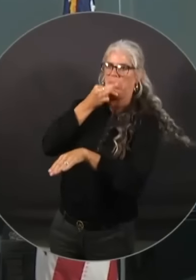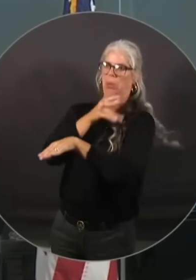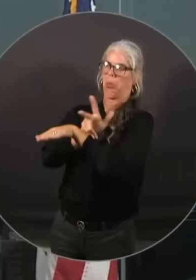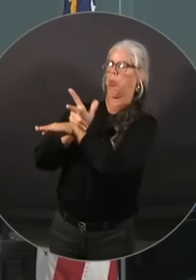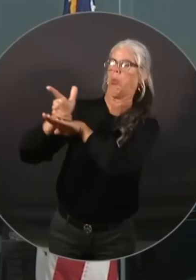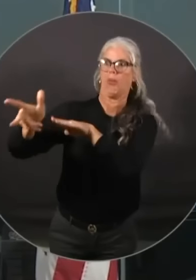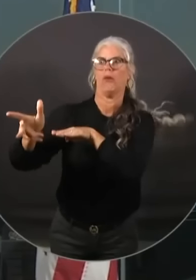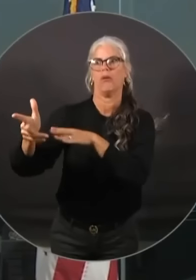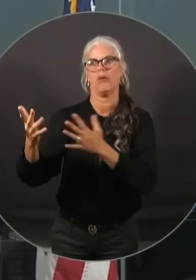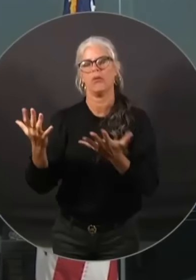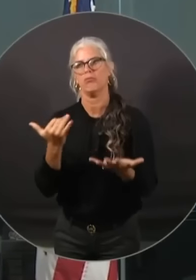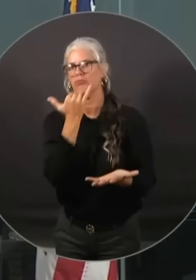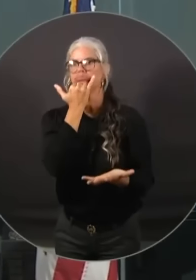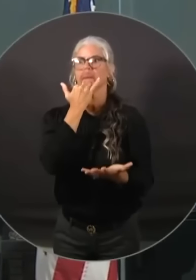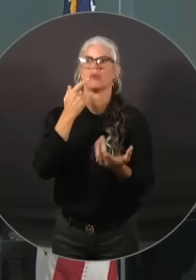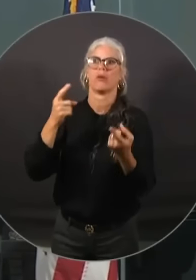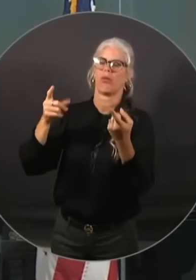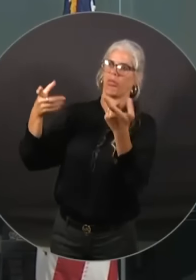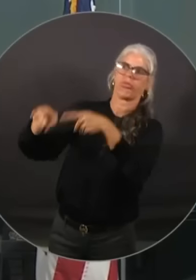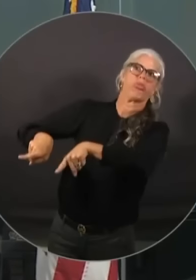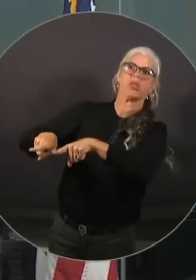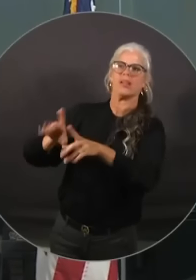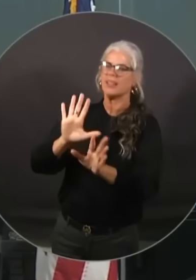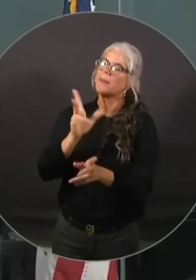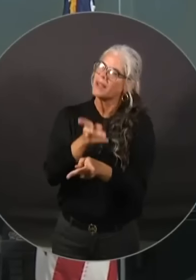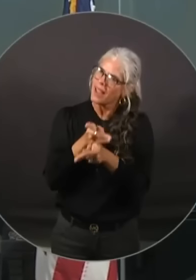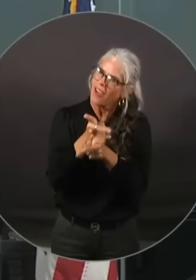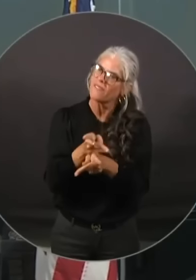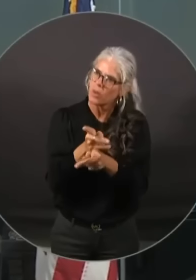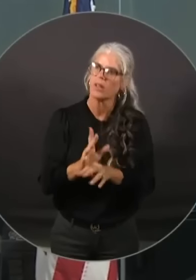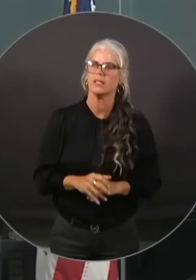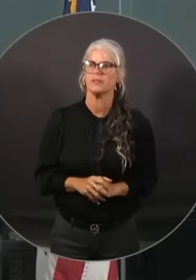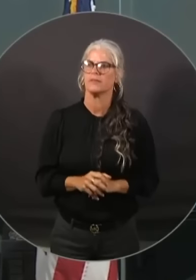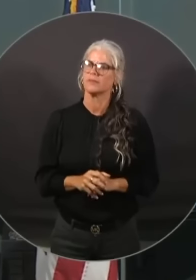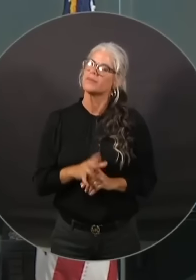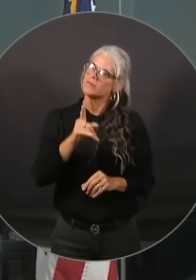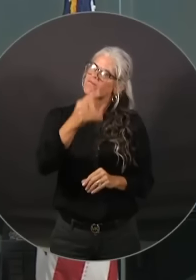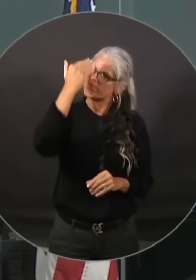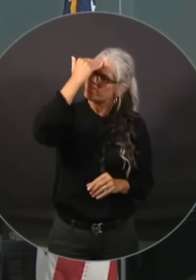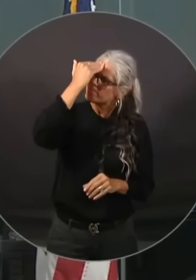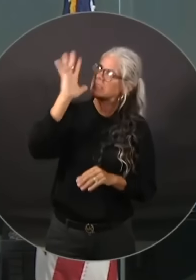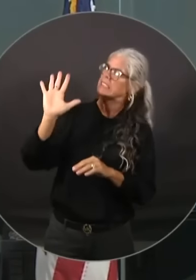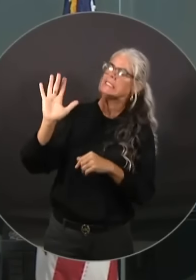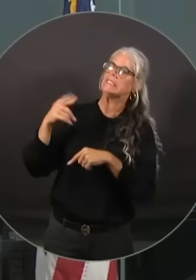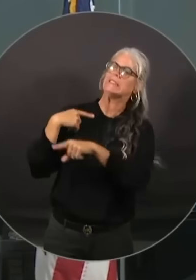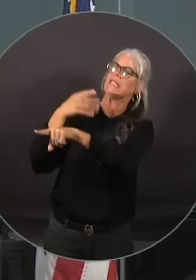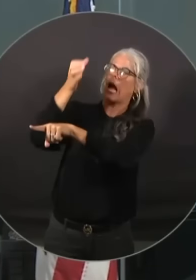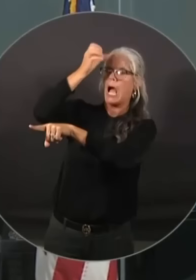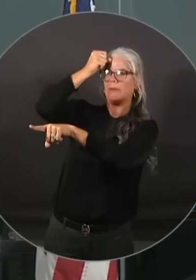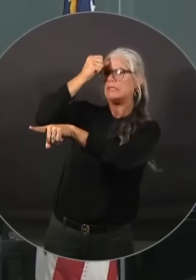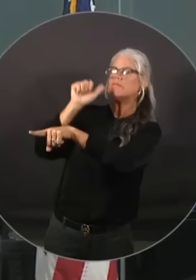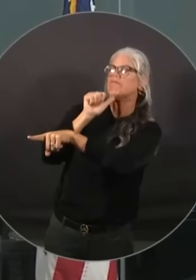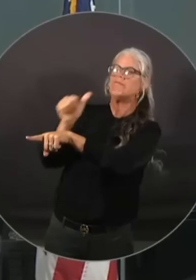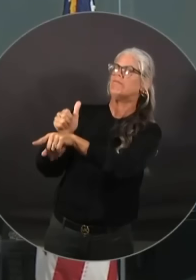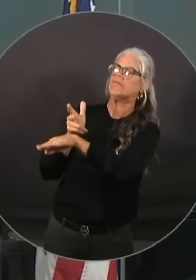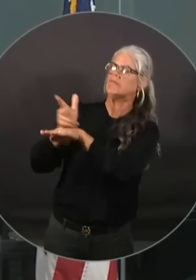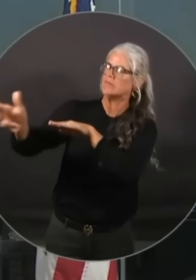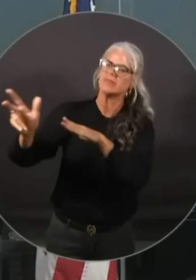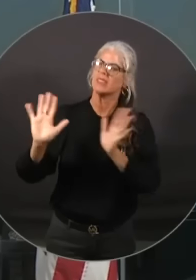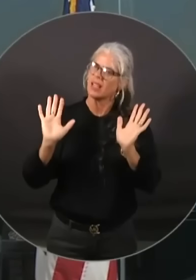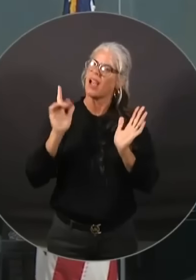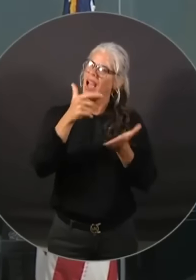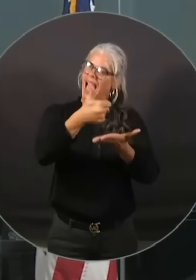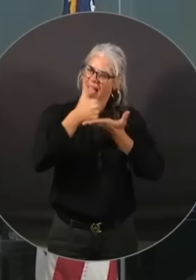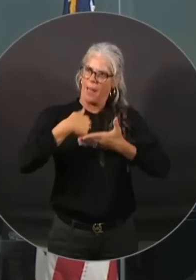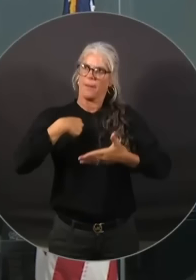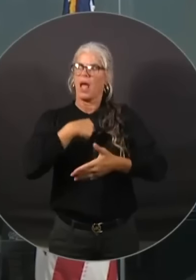flooded streets uh and as that happens take the proper precautions and i think that we'll all be better off for that i know people